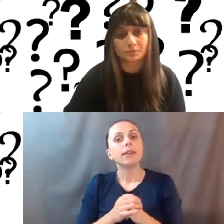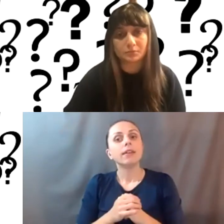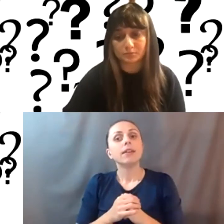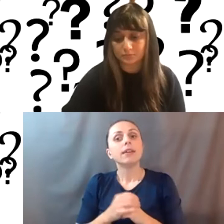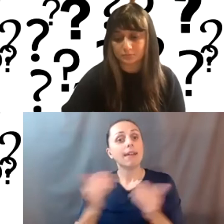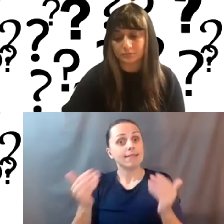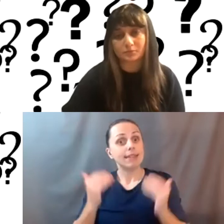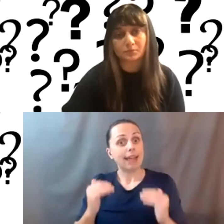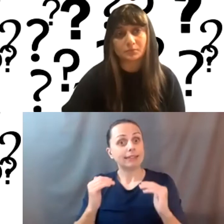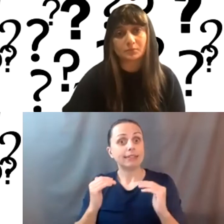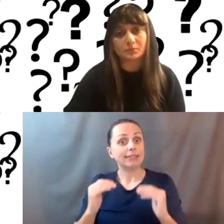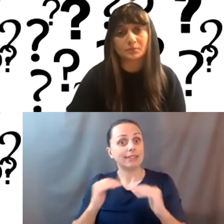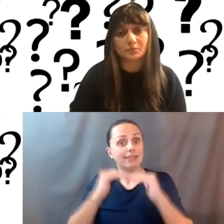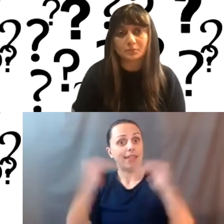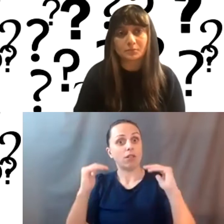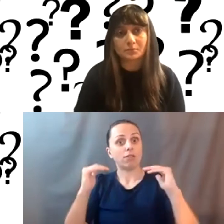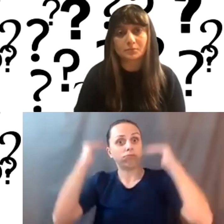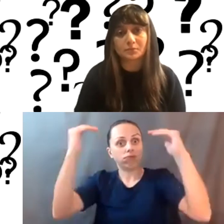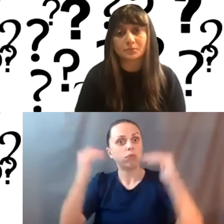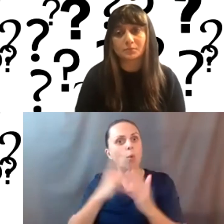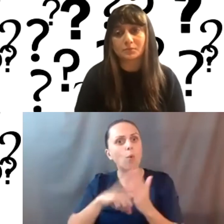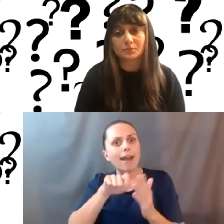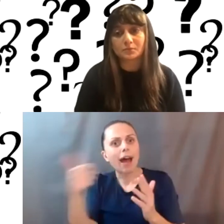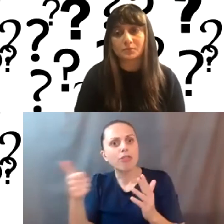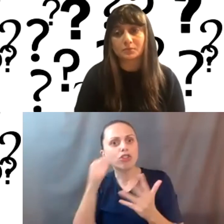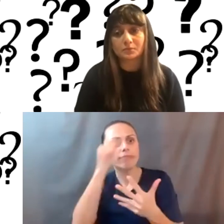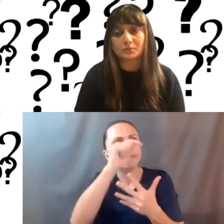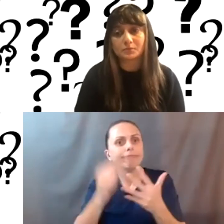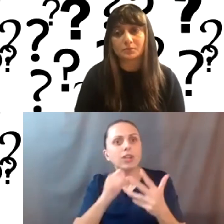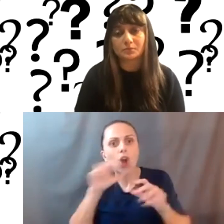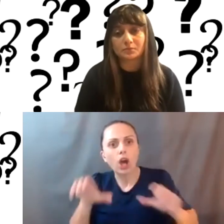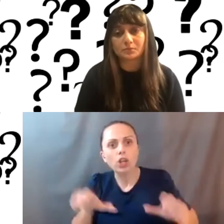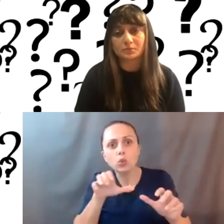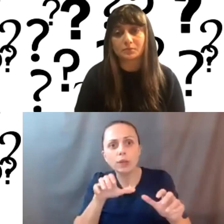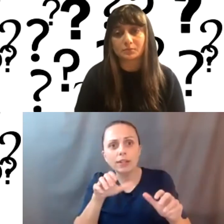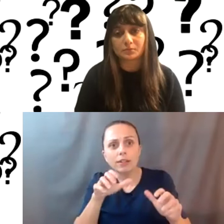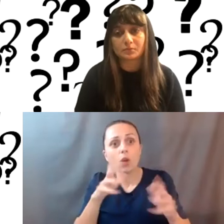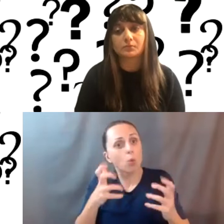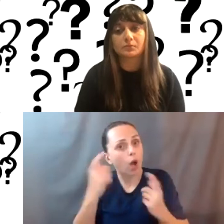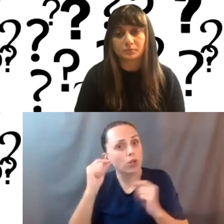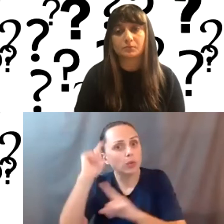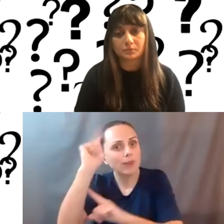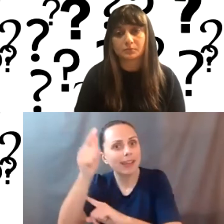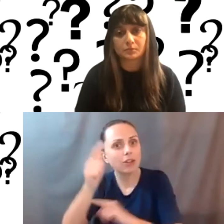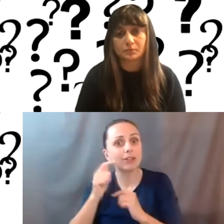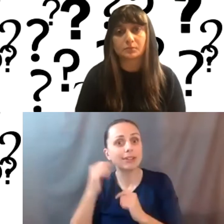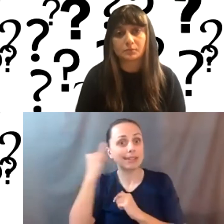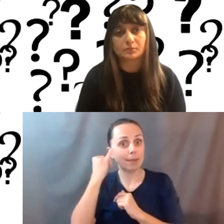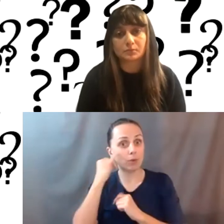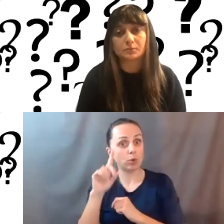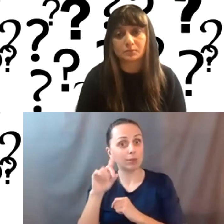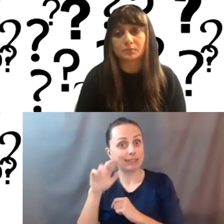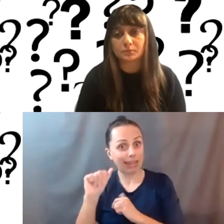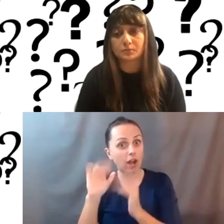the next level would be, well, what other aspects are you not doing now that you might want to do with, if that data was